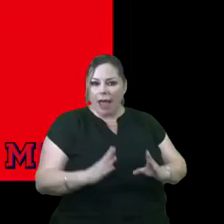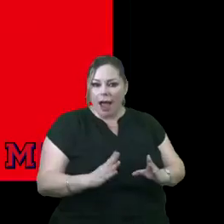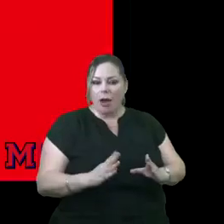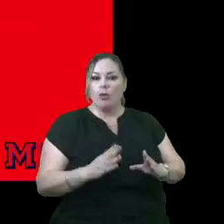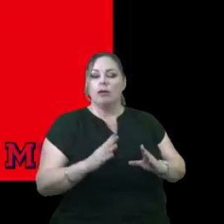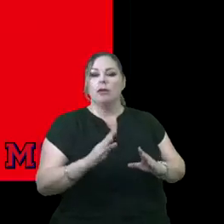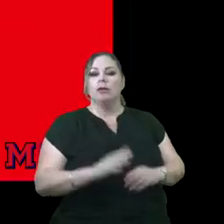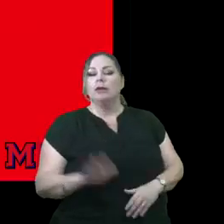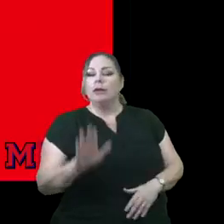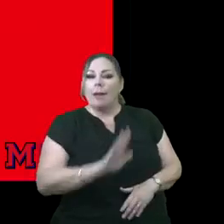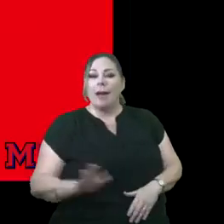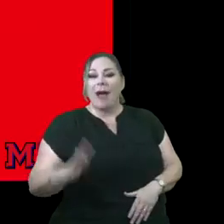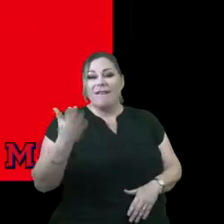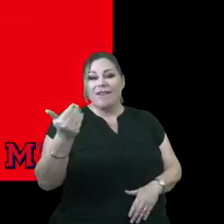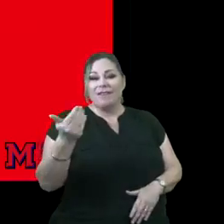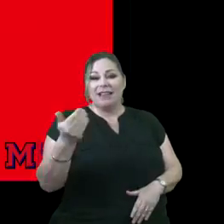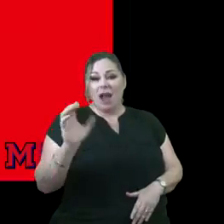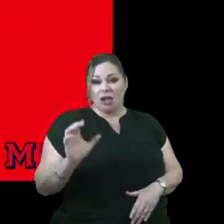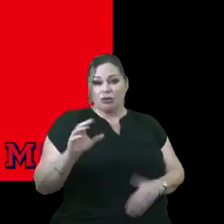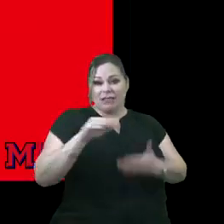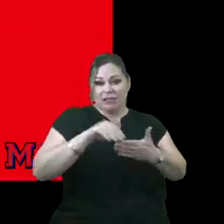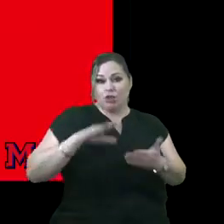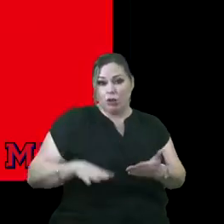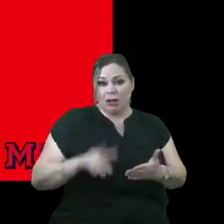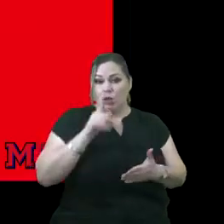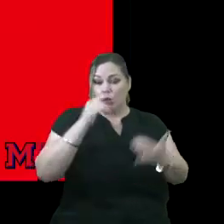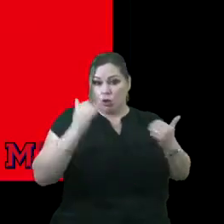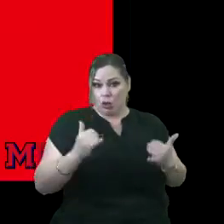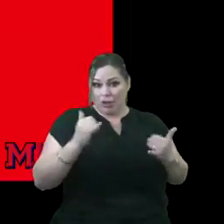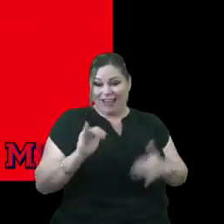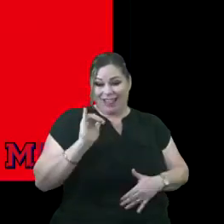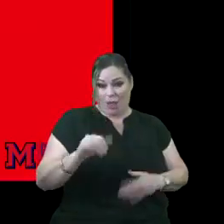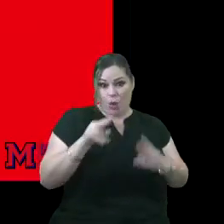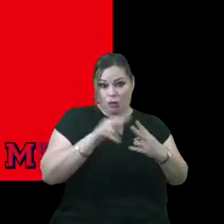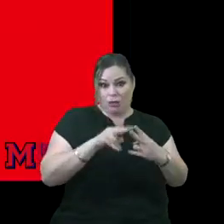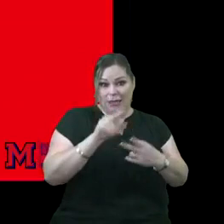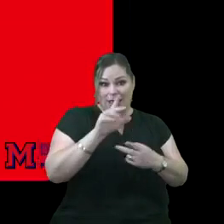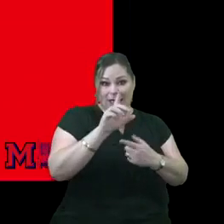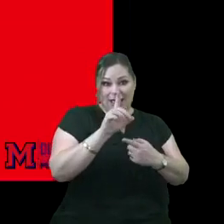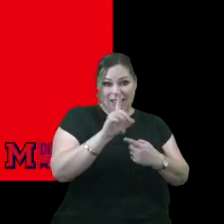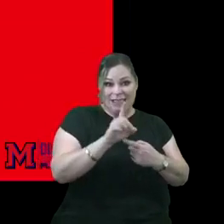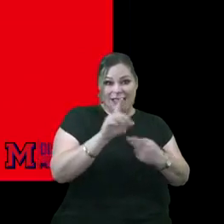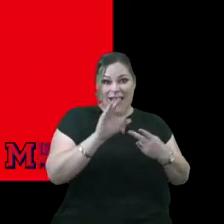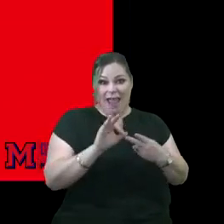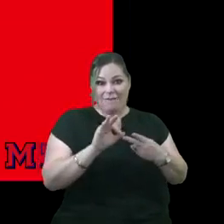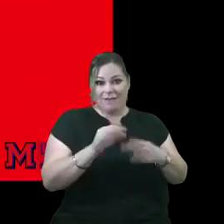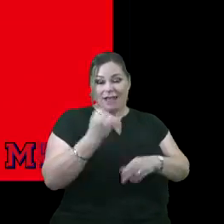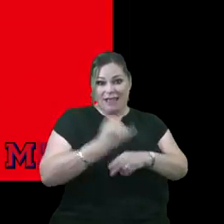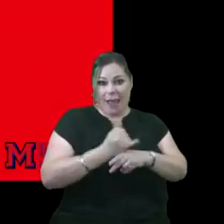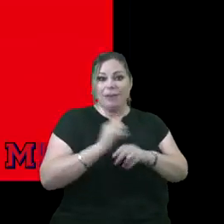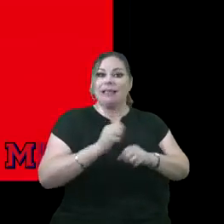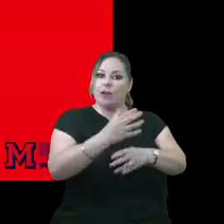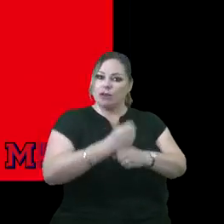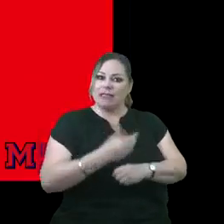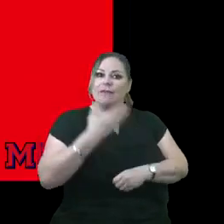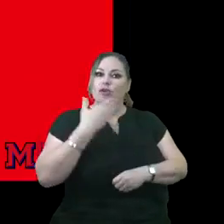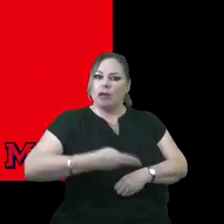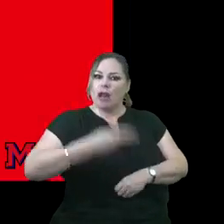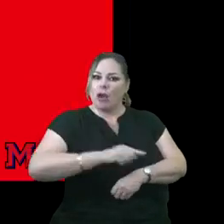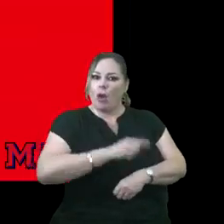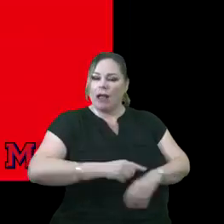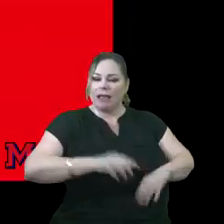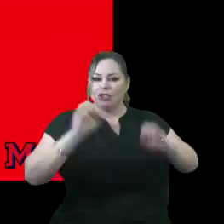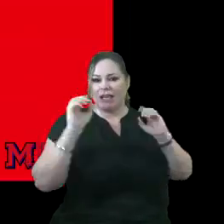approximately 1500 scholars. Who are currently sitting in a D or F rated campus. Receive a high quality